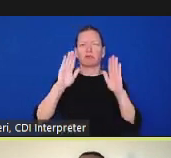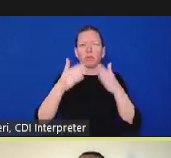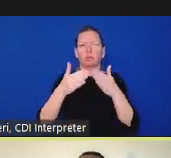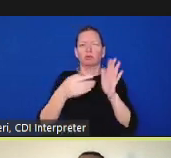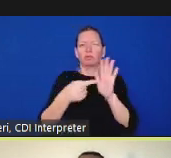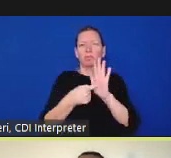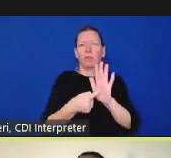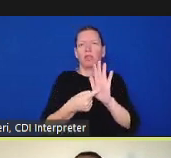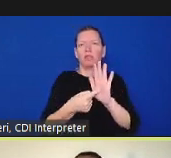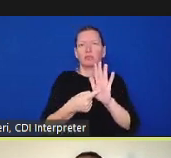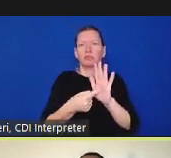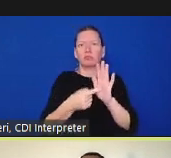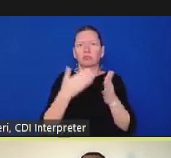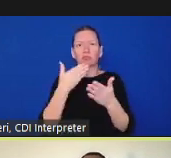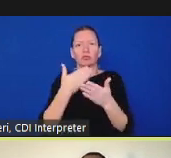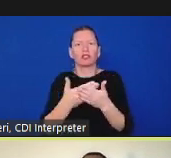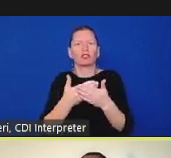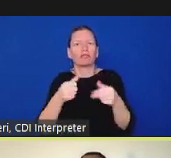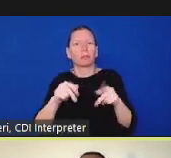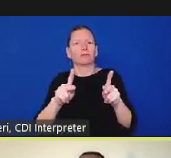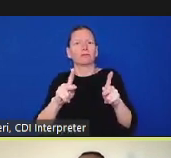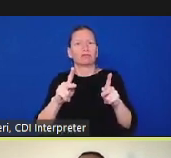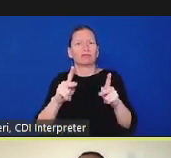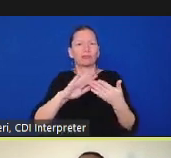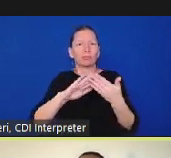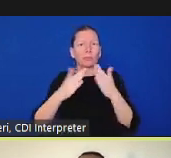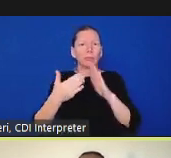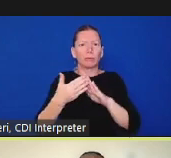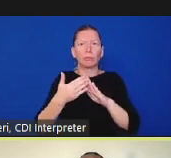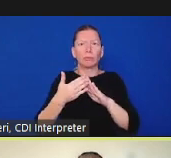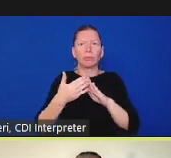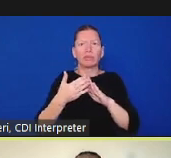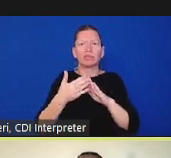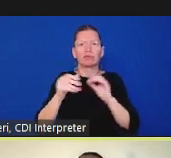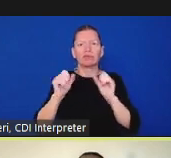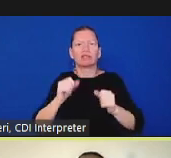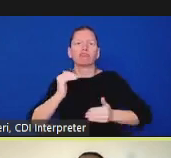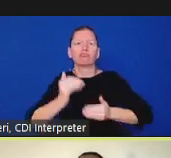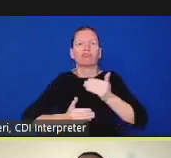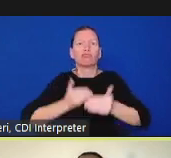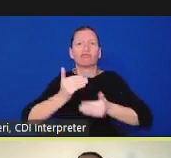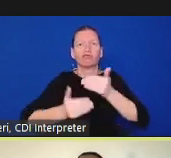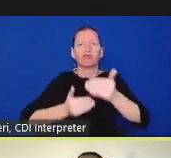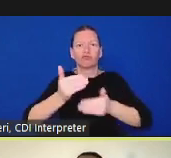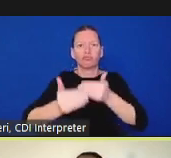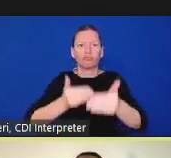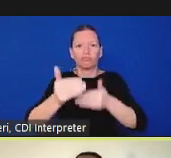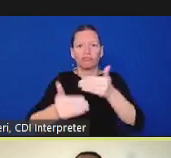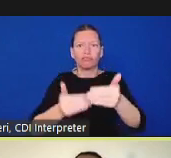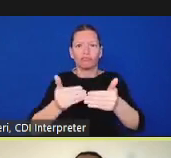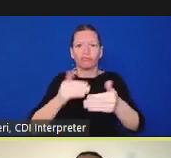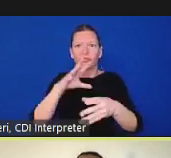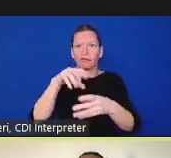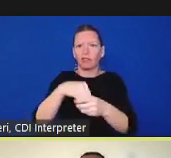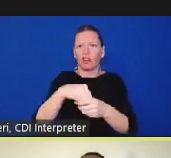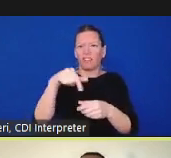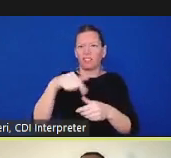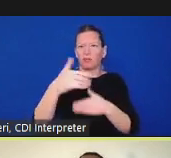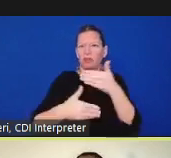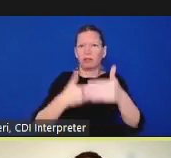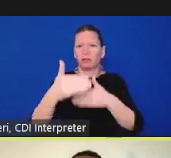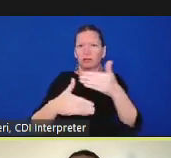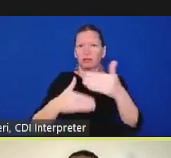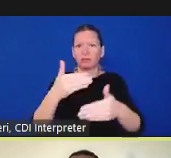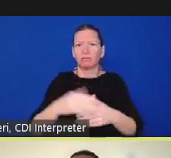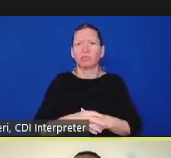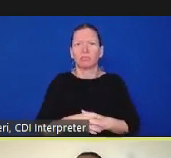something like taking complaints as opposed to people having to go to the department that they have a complaint about and file a